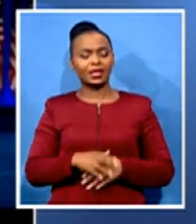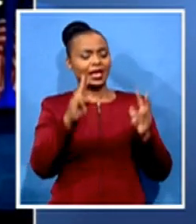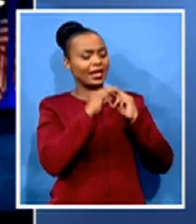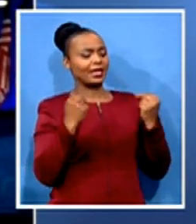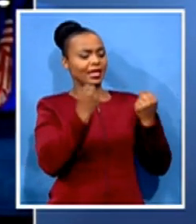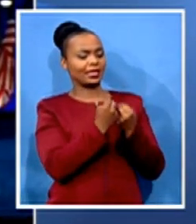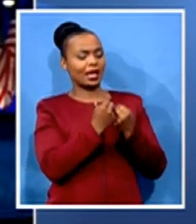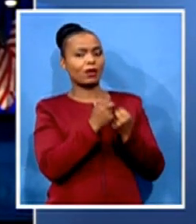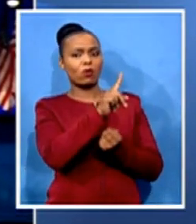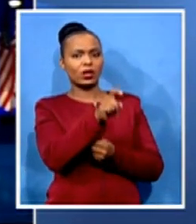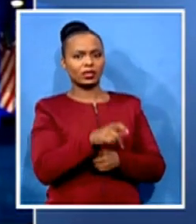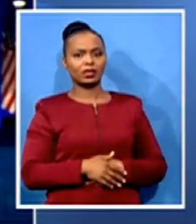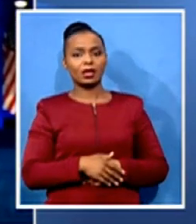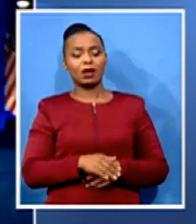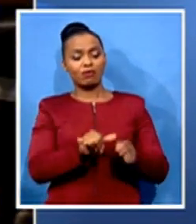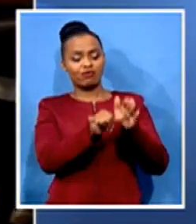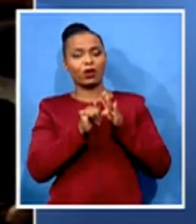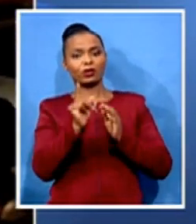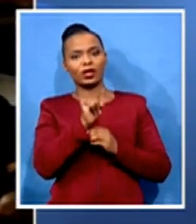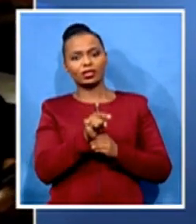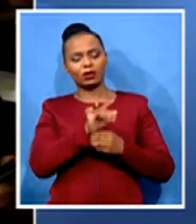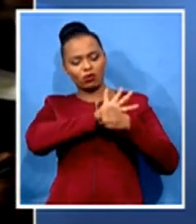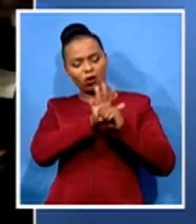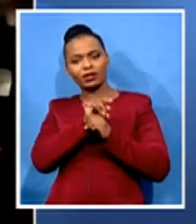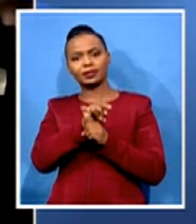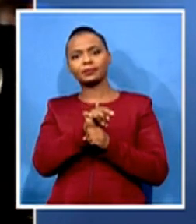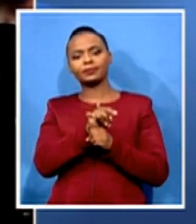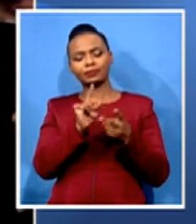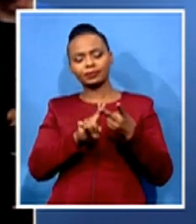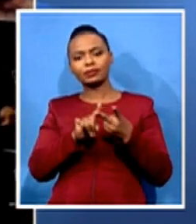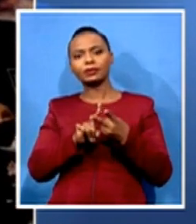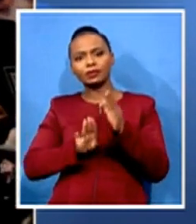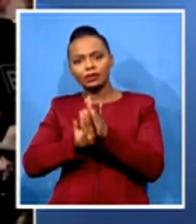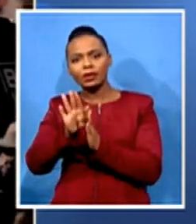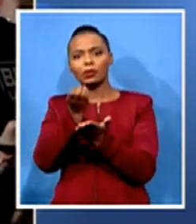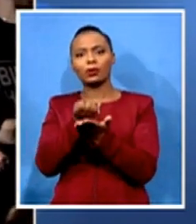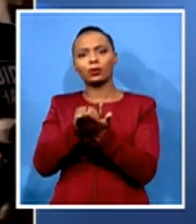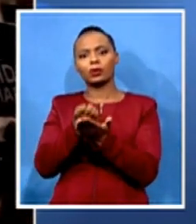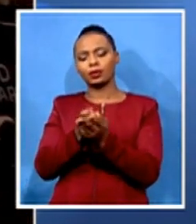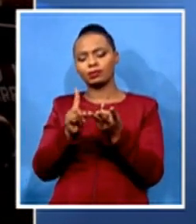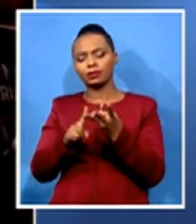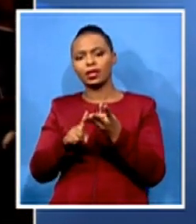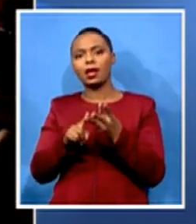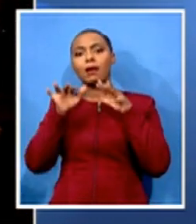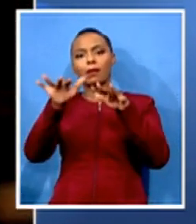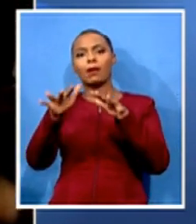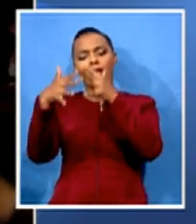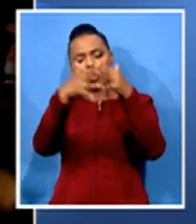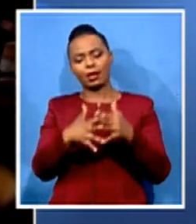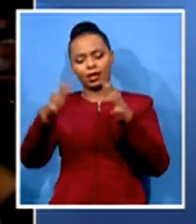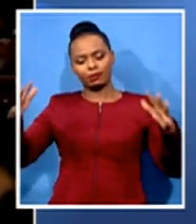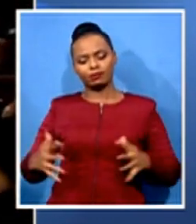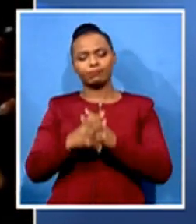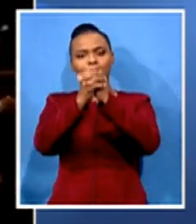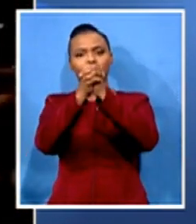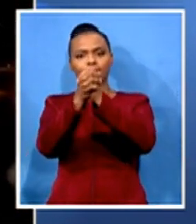rebuilding of the economy, uniting the people of America, reaching out to those who are wounded, because